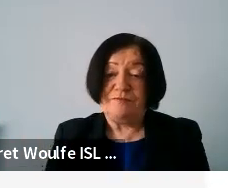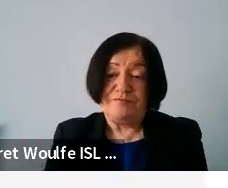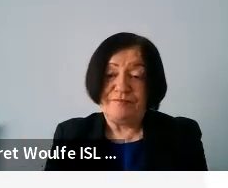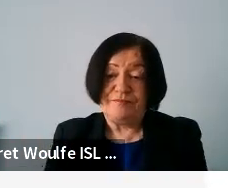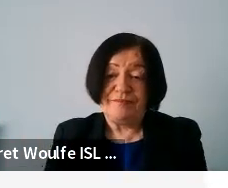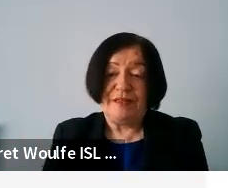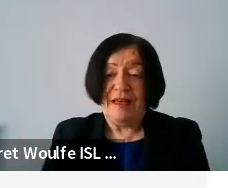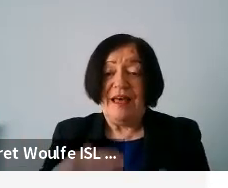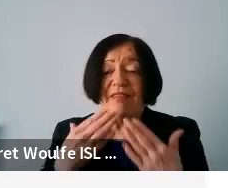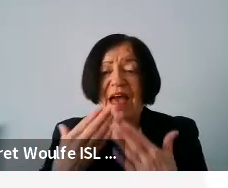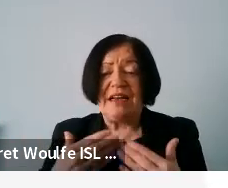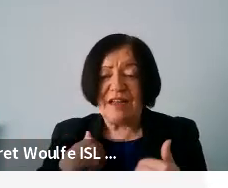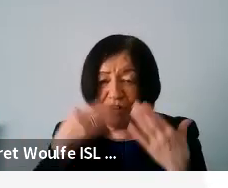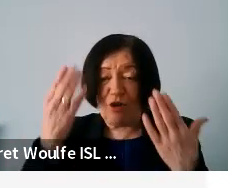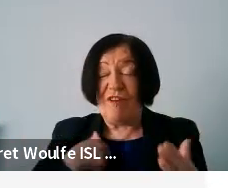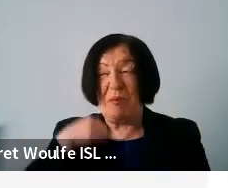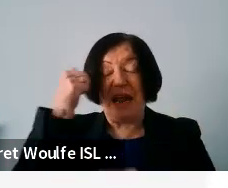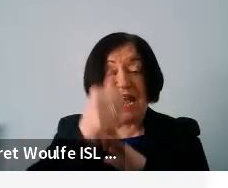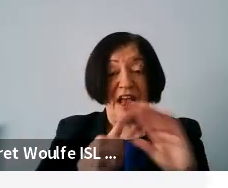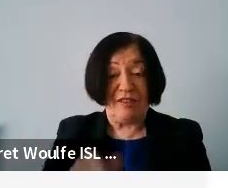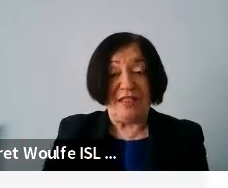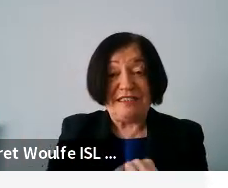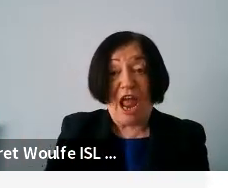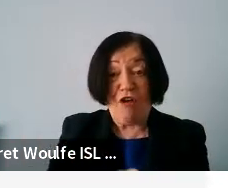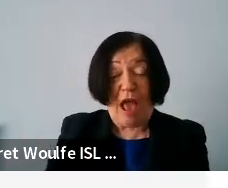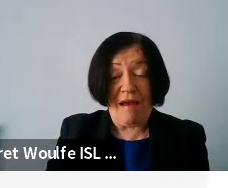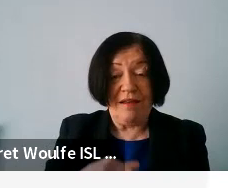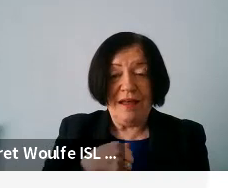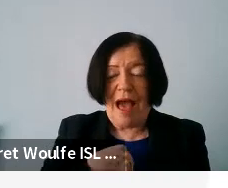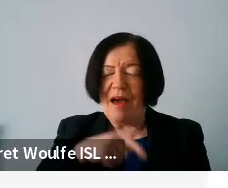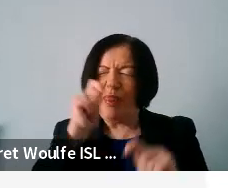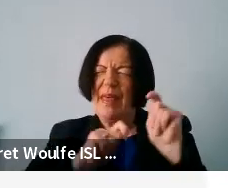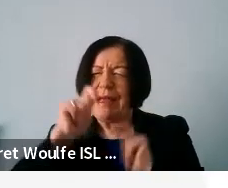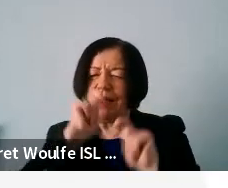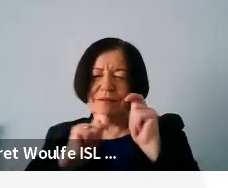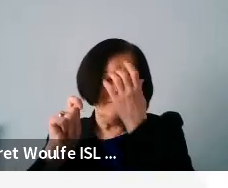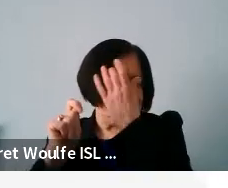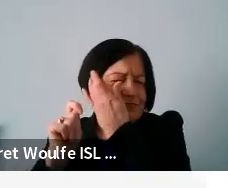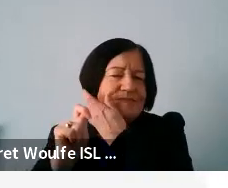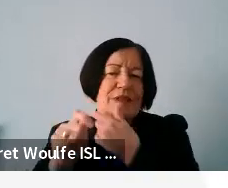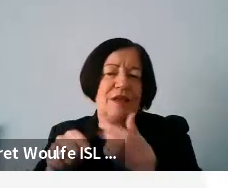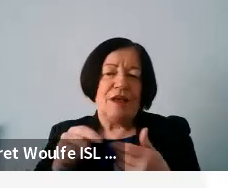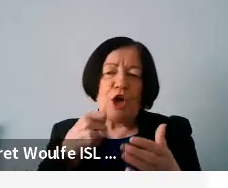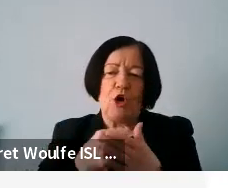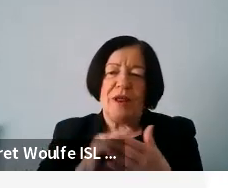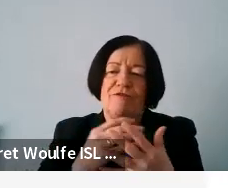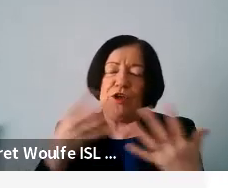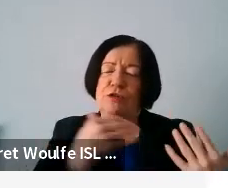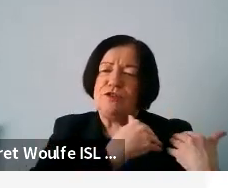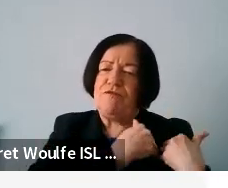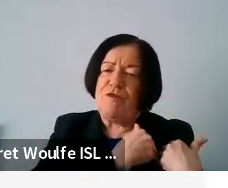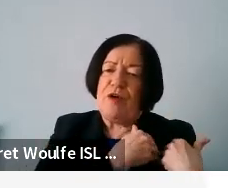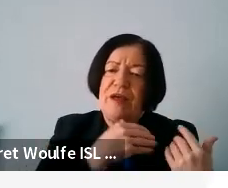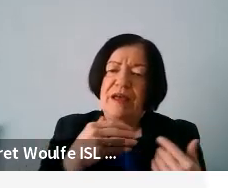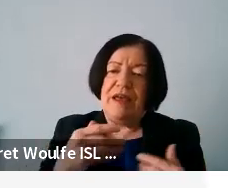Thanks. I don't know if I'd be an expert in this area, but I do keep thinking, you know, that the companies have a huge role to play.